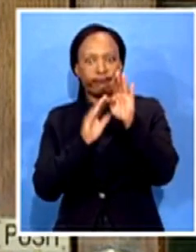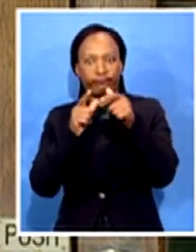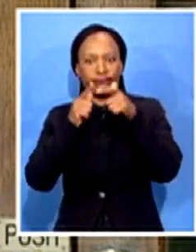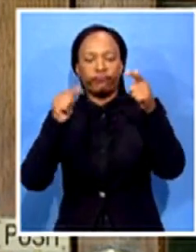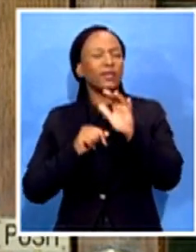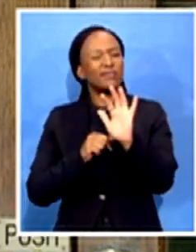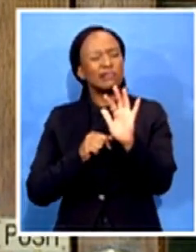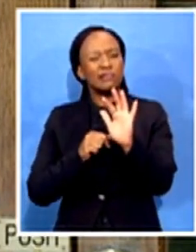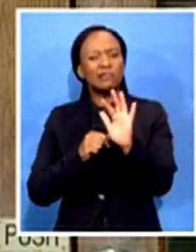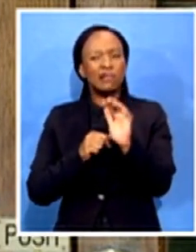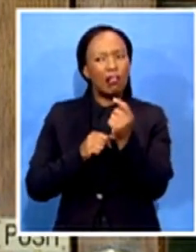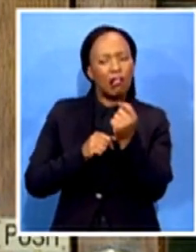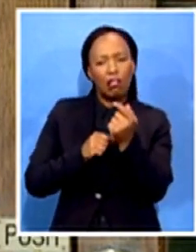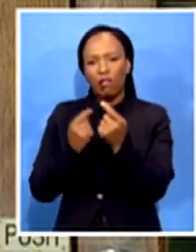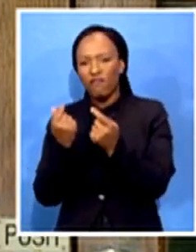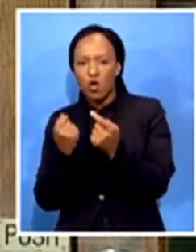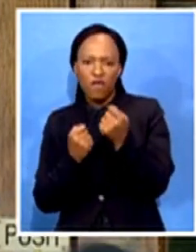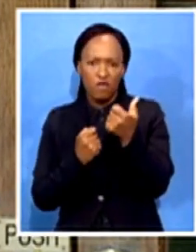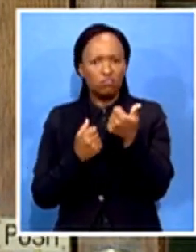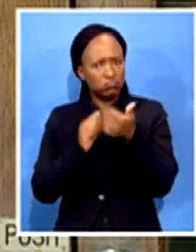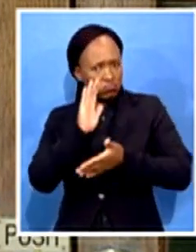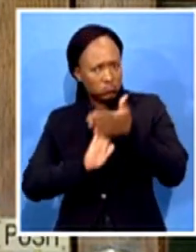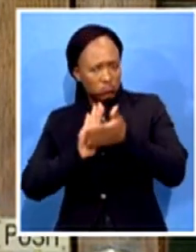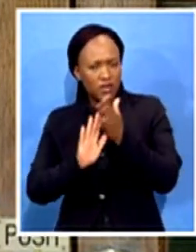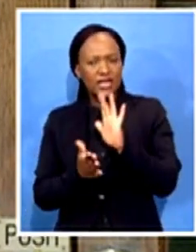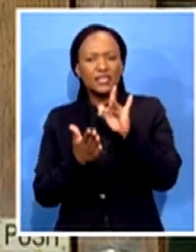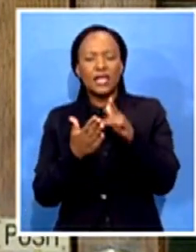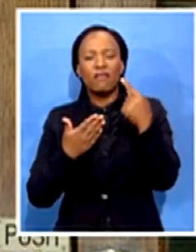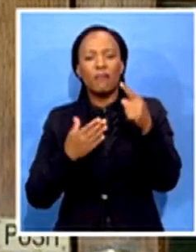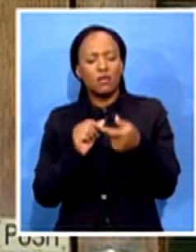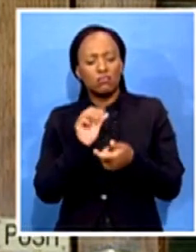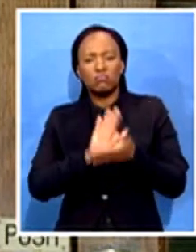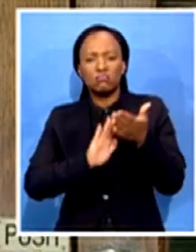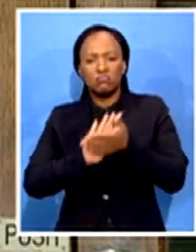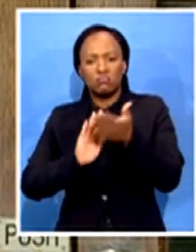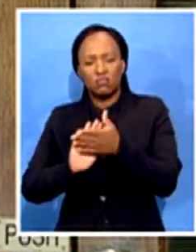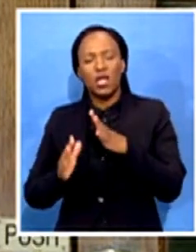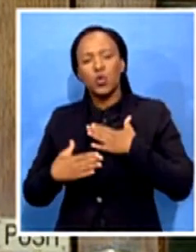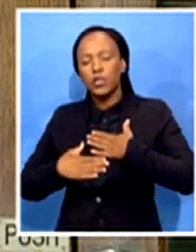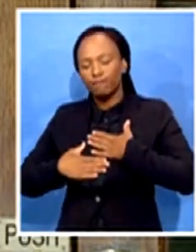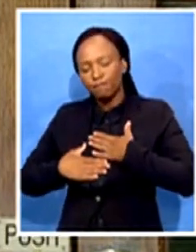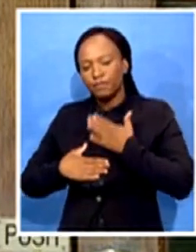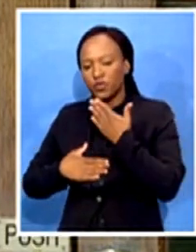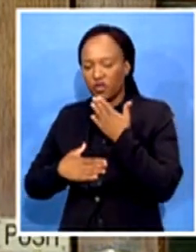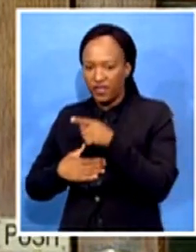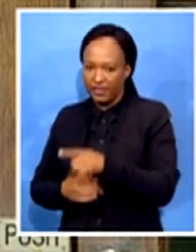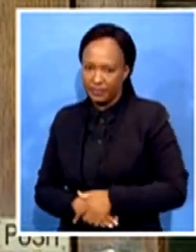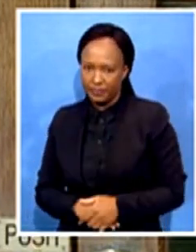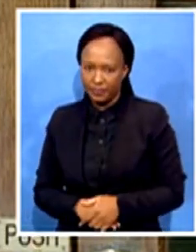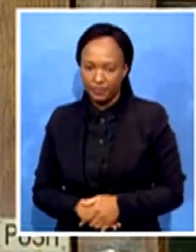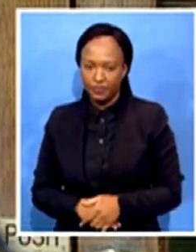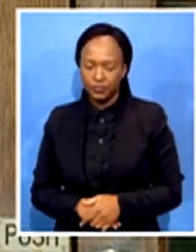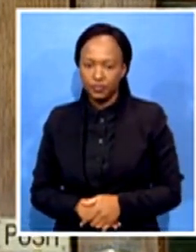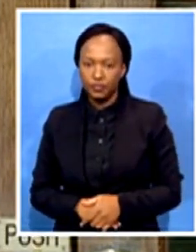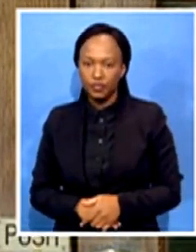are still running smoothly and we grateful for that. Now, what are the contingency plans in case of any emergency or any